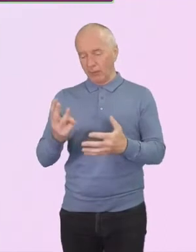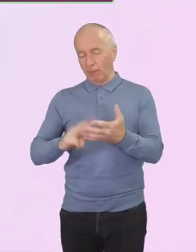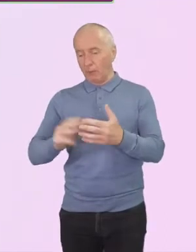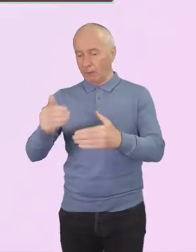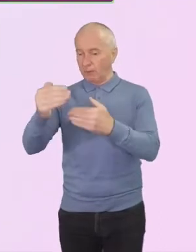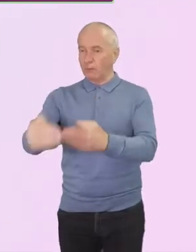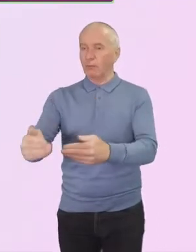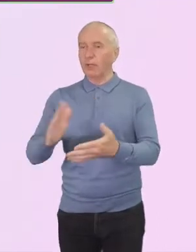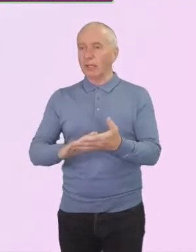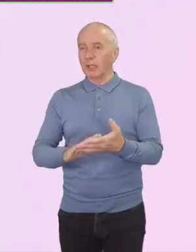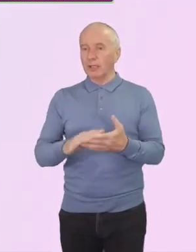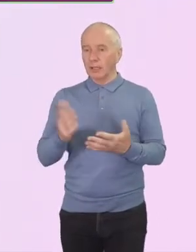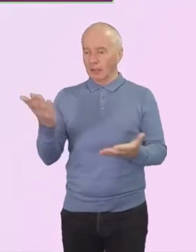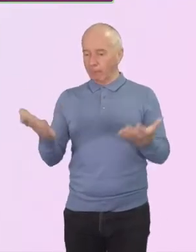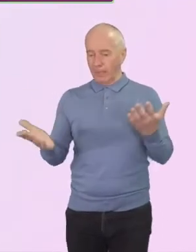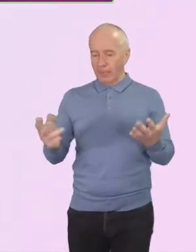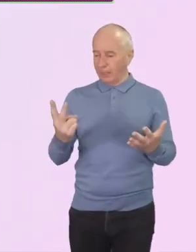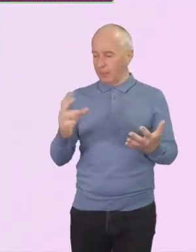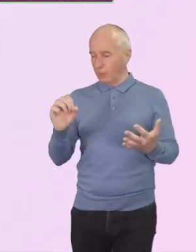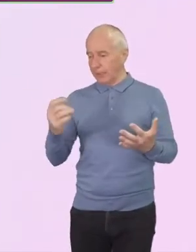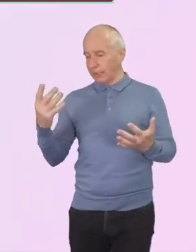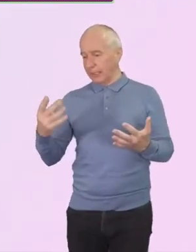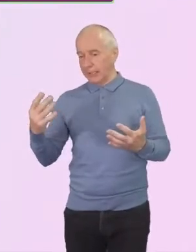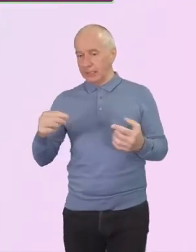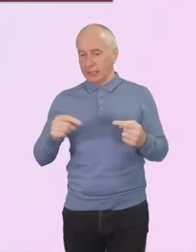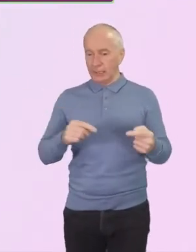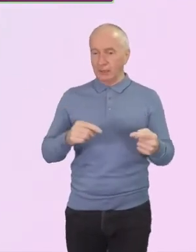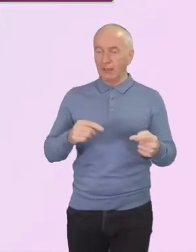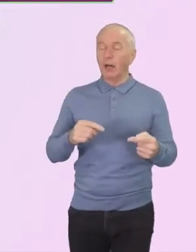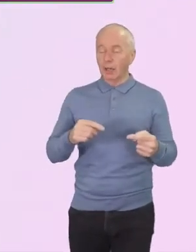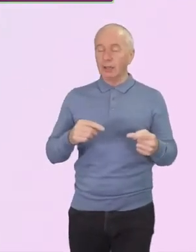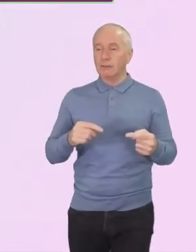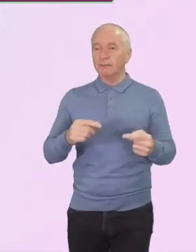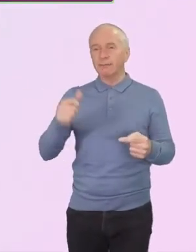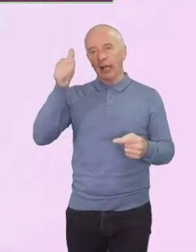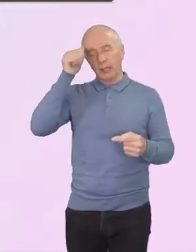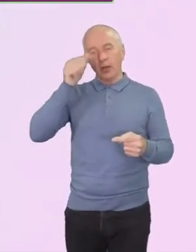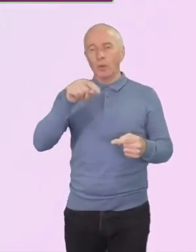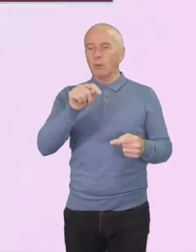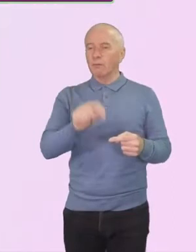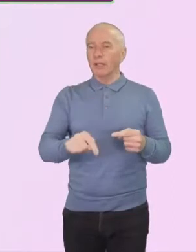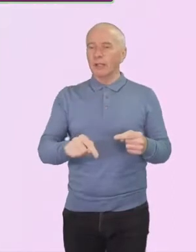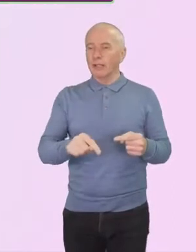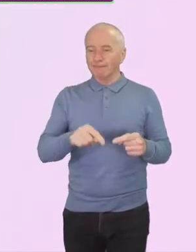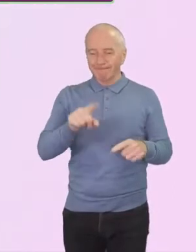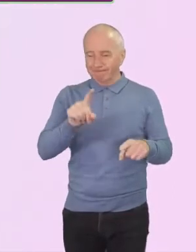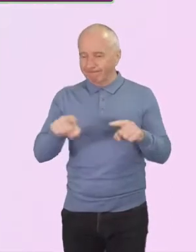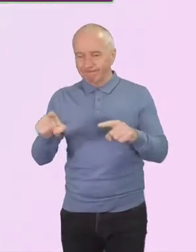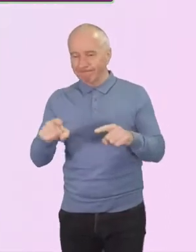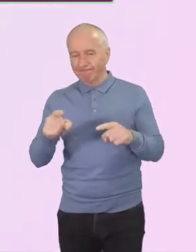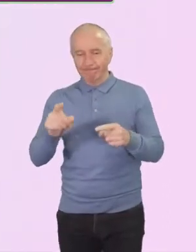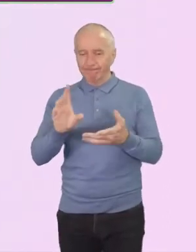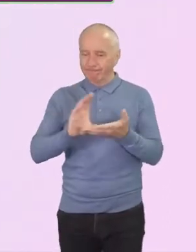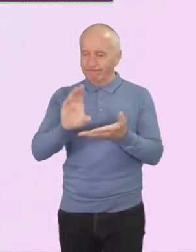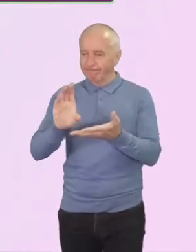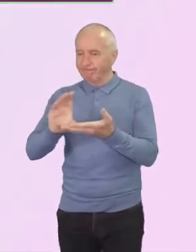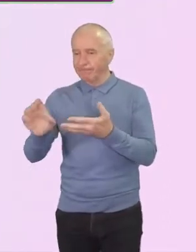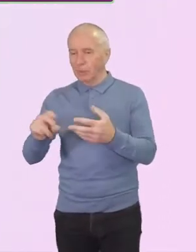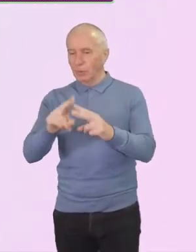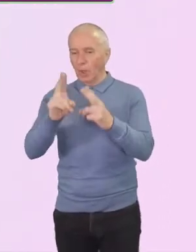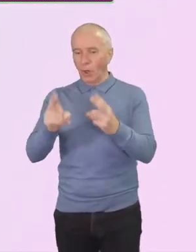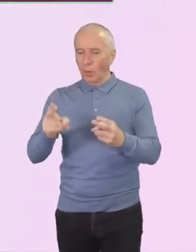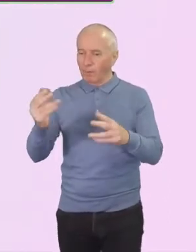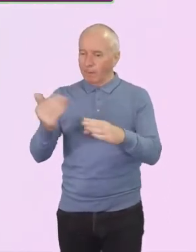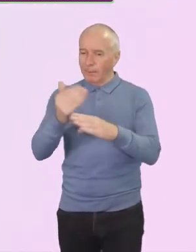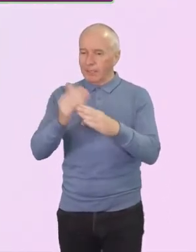2019. I am aware a minority of churches give to Home Mission at the end of the year out